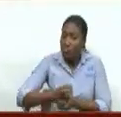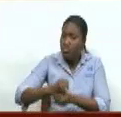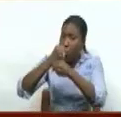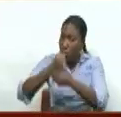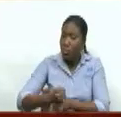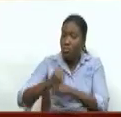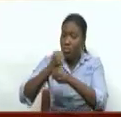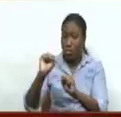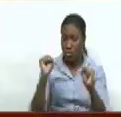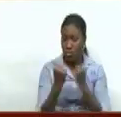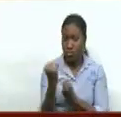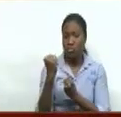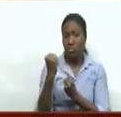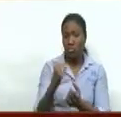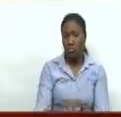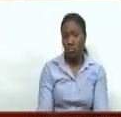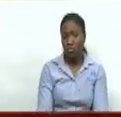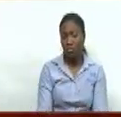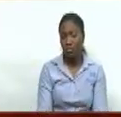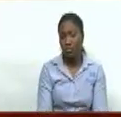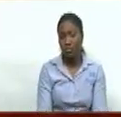CNC3 News, Dubai.